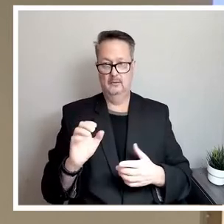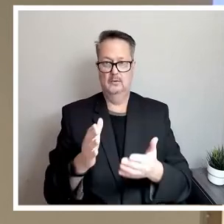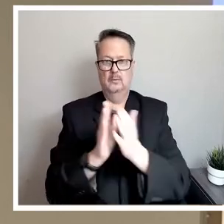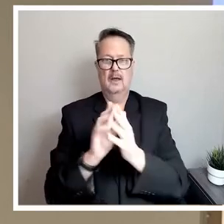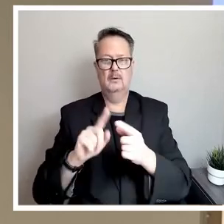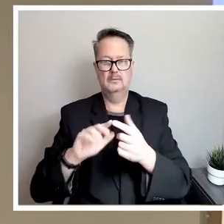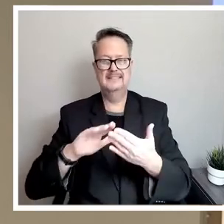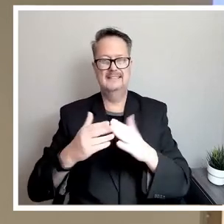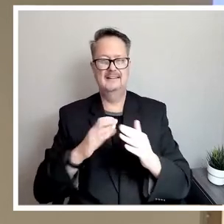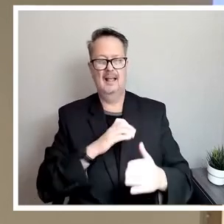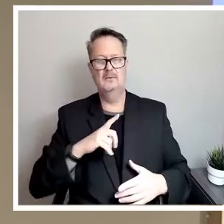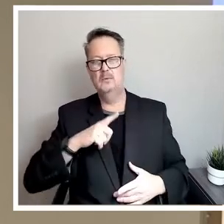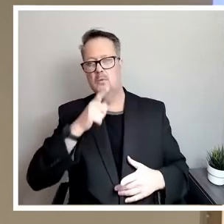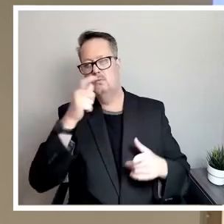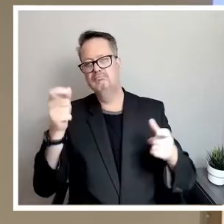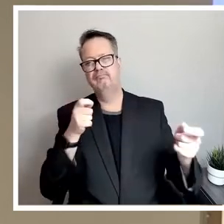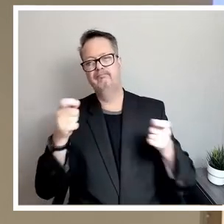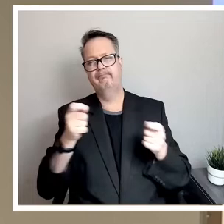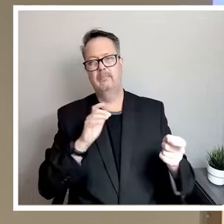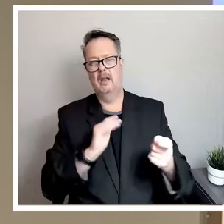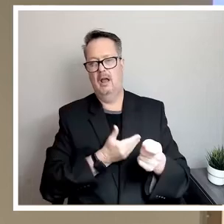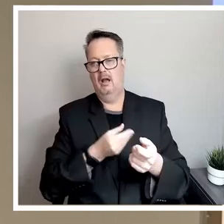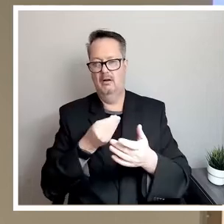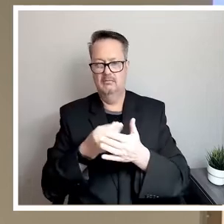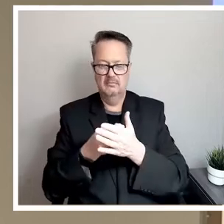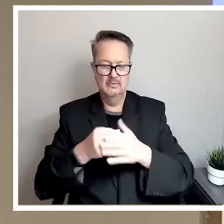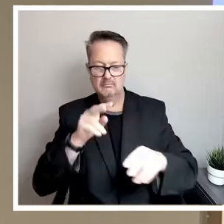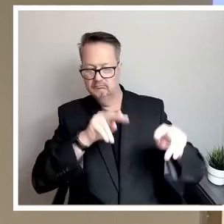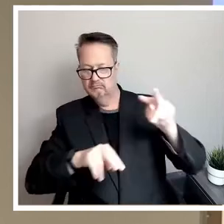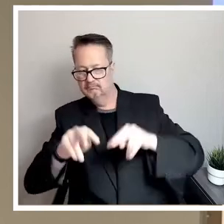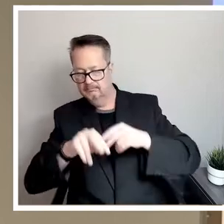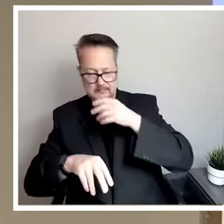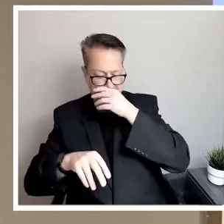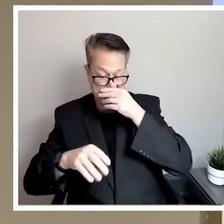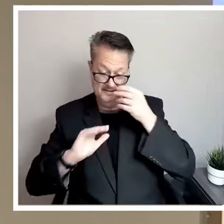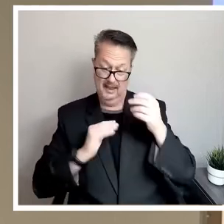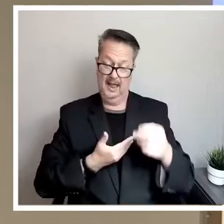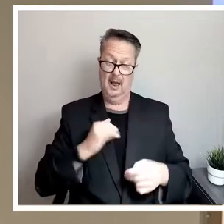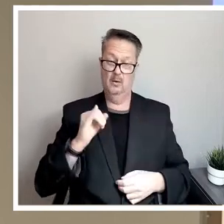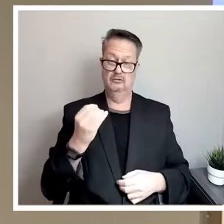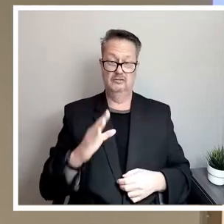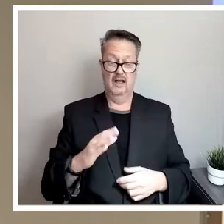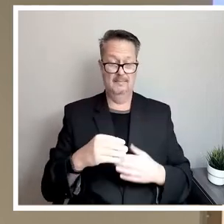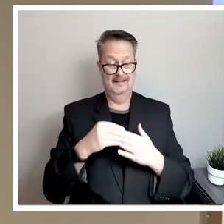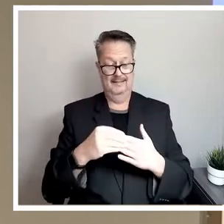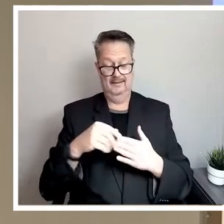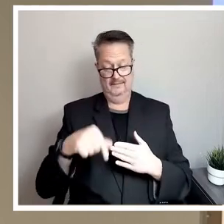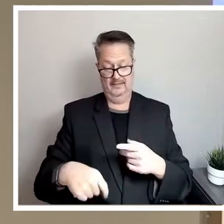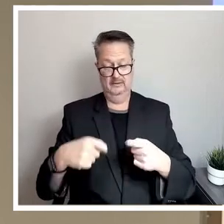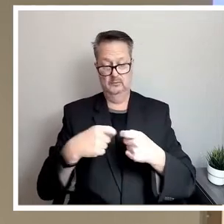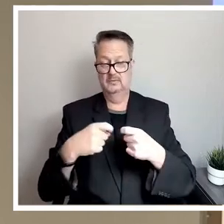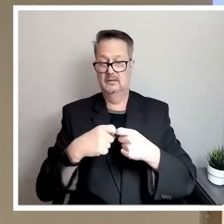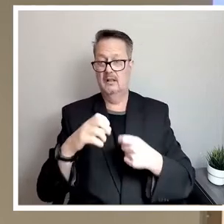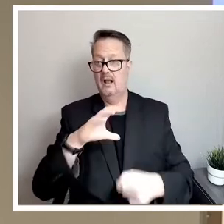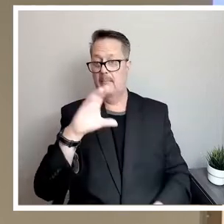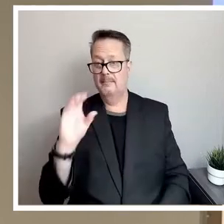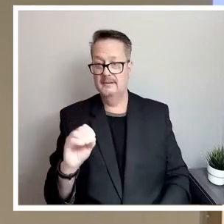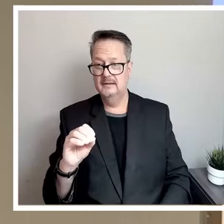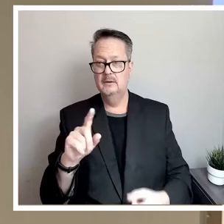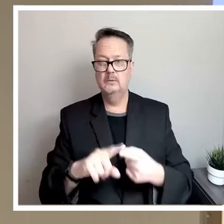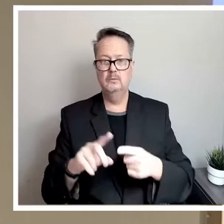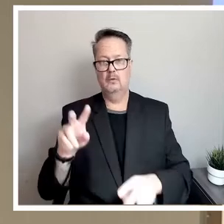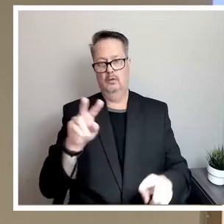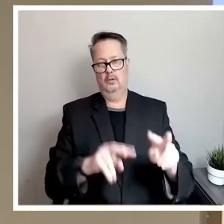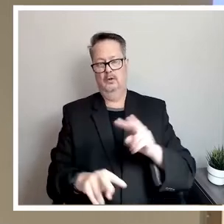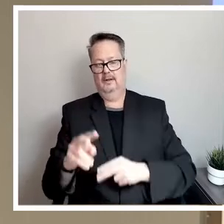regulator, is, you know, it's our job as leaders of this utility company to, you know, look at our